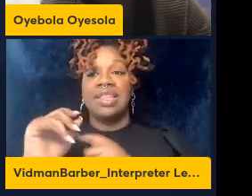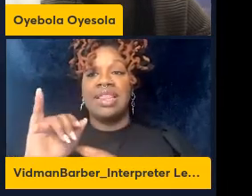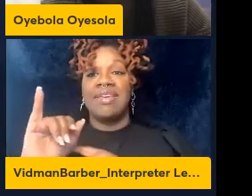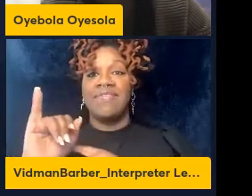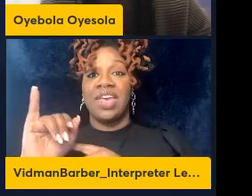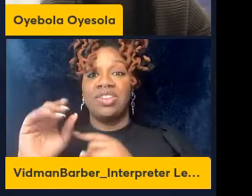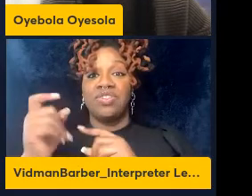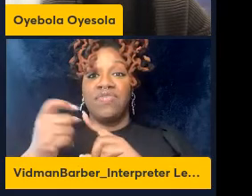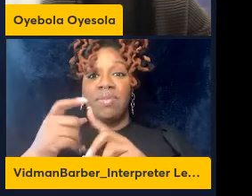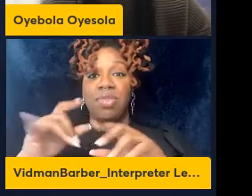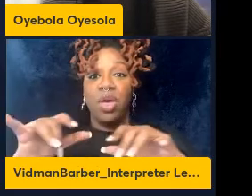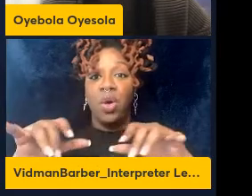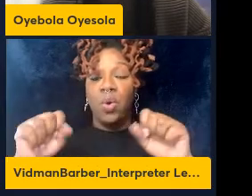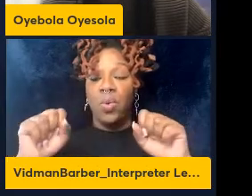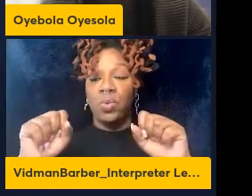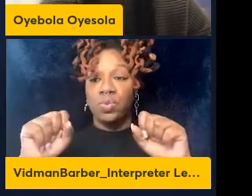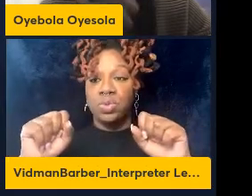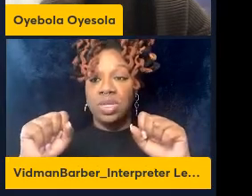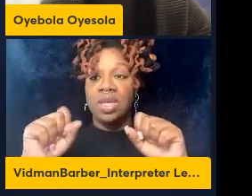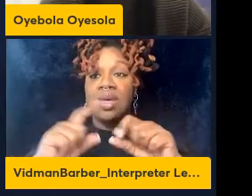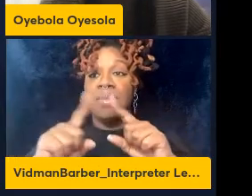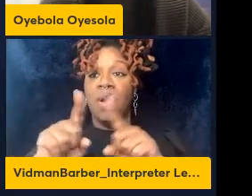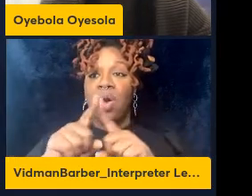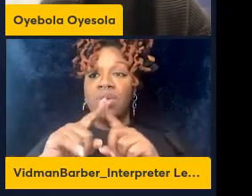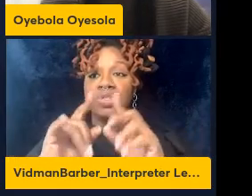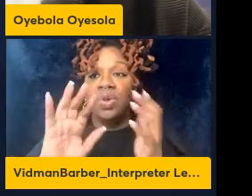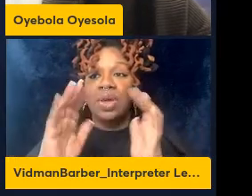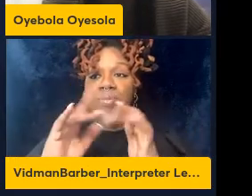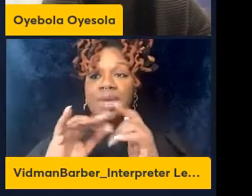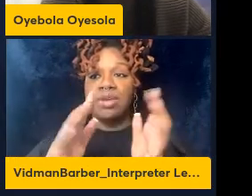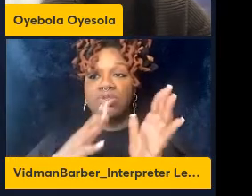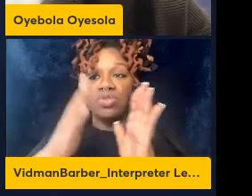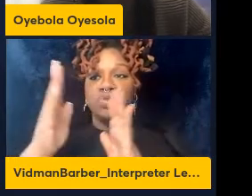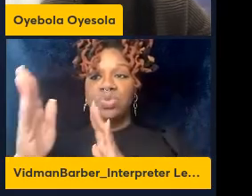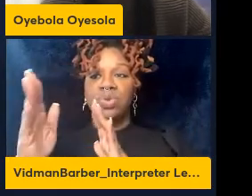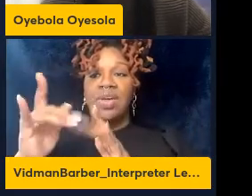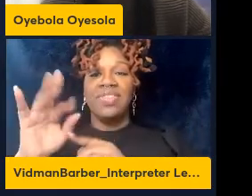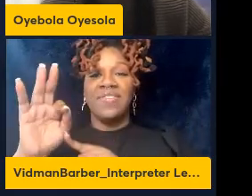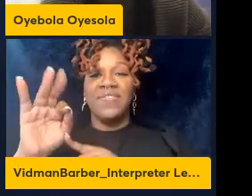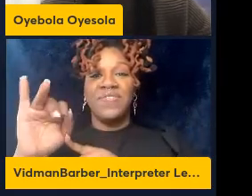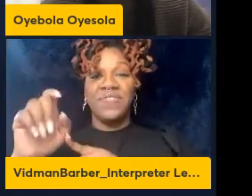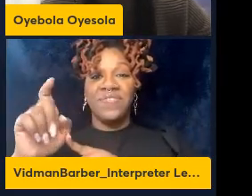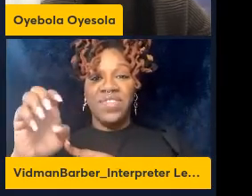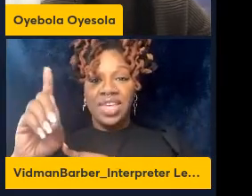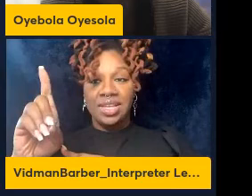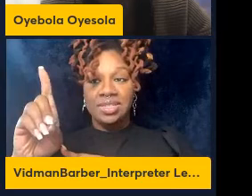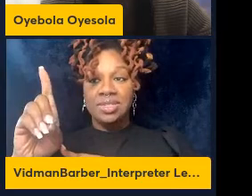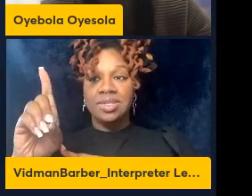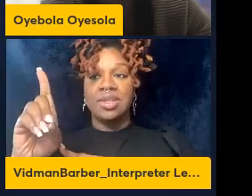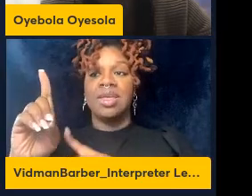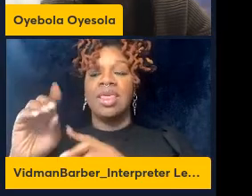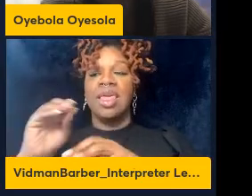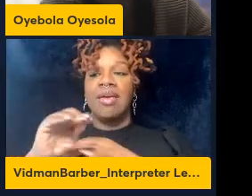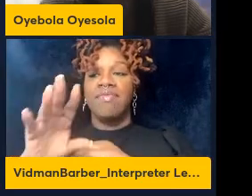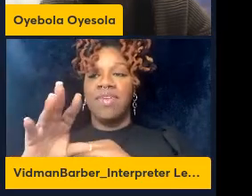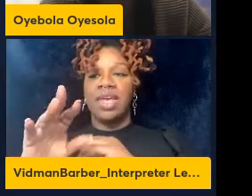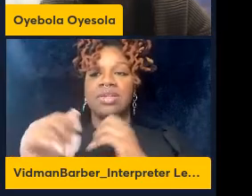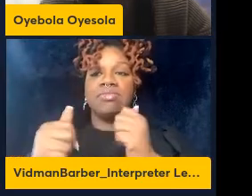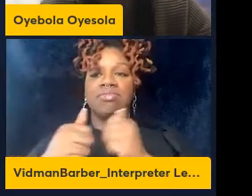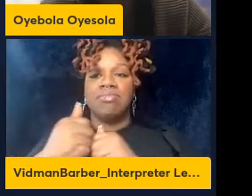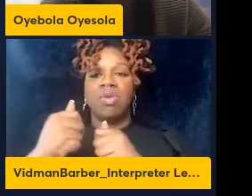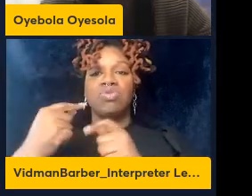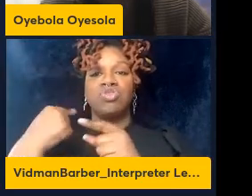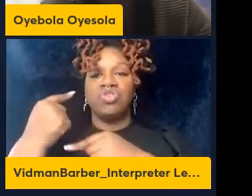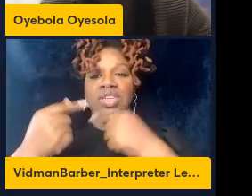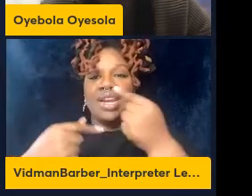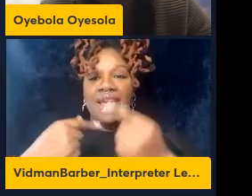but then when we look at the fixed effect alone osgenetic factor seems to have the most effect